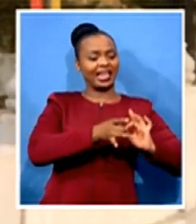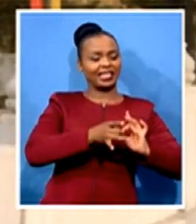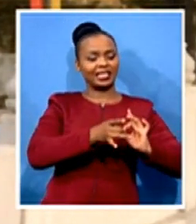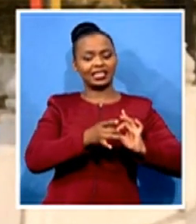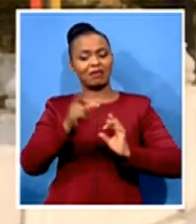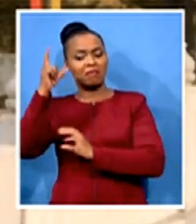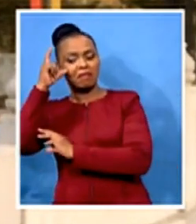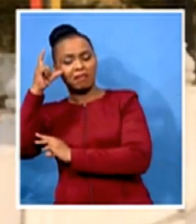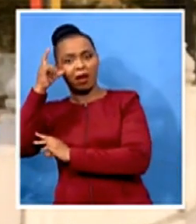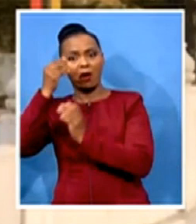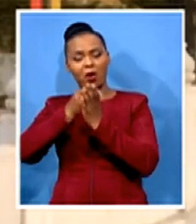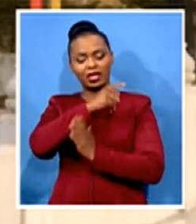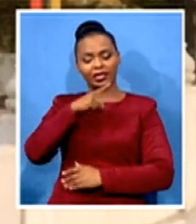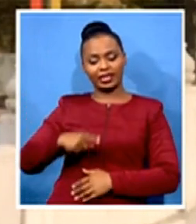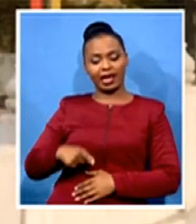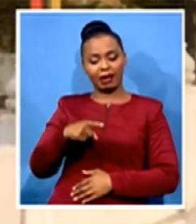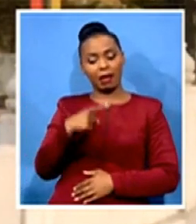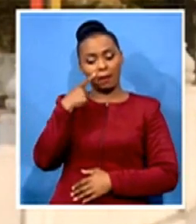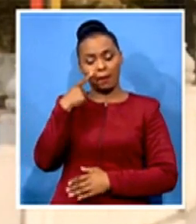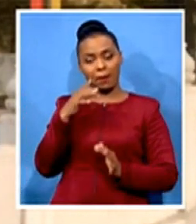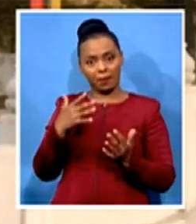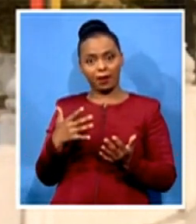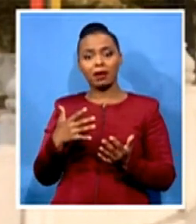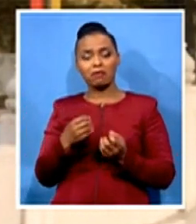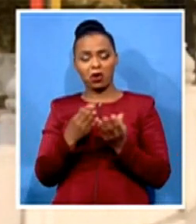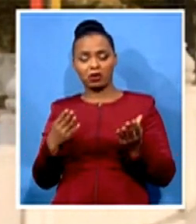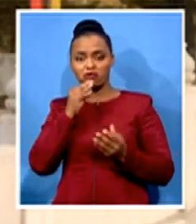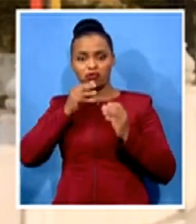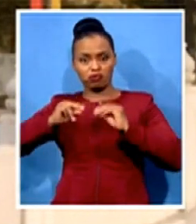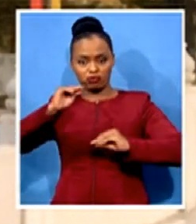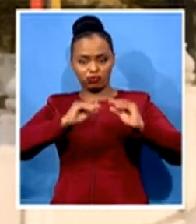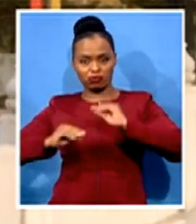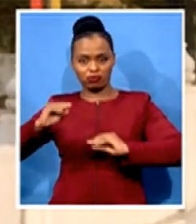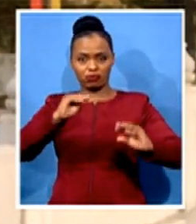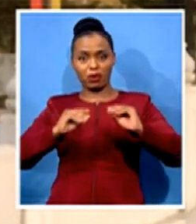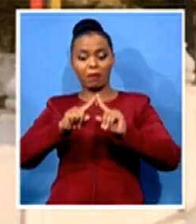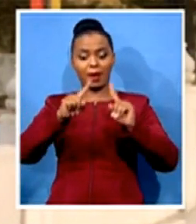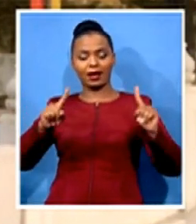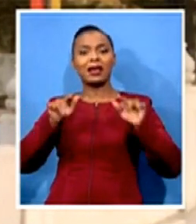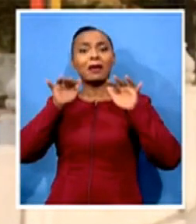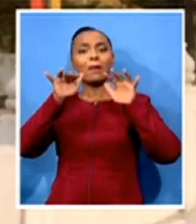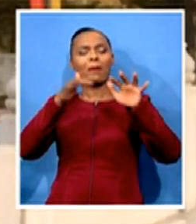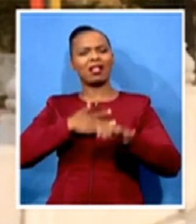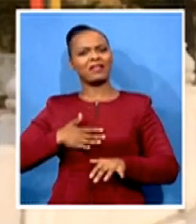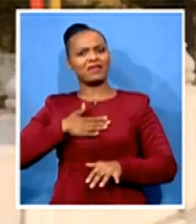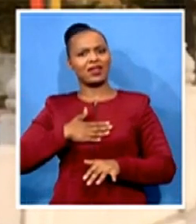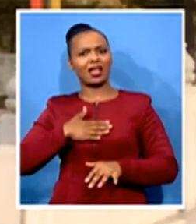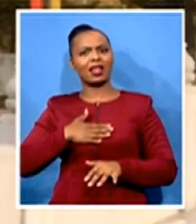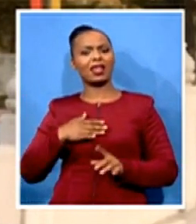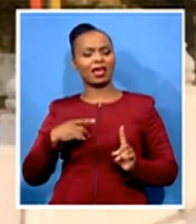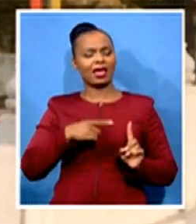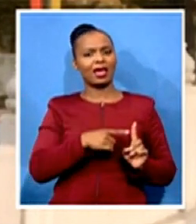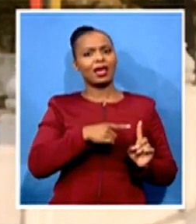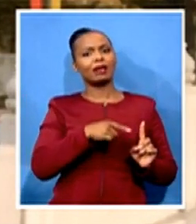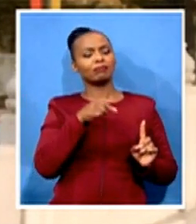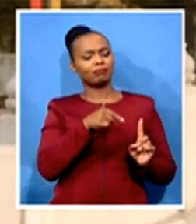Xi Jinping as well. A lot of people feel that Xi Jinping was a man that President Trump admired. Remember,